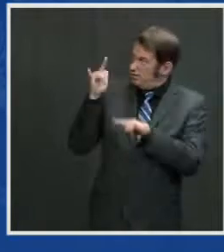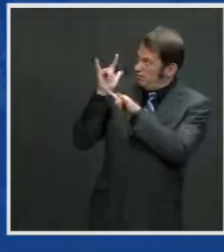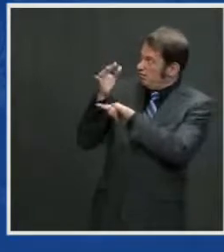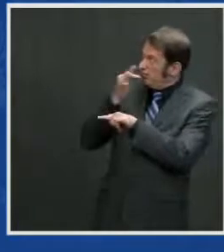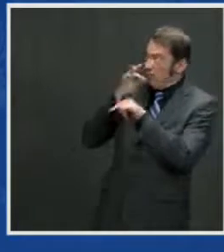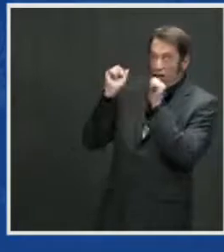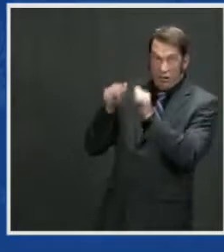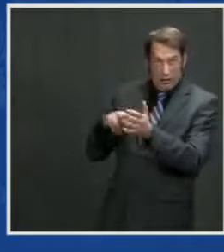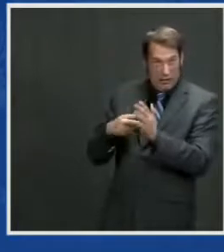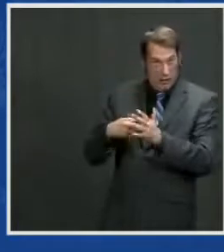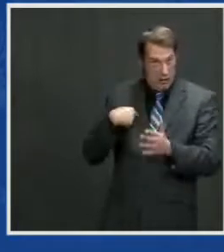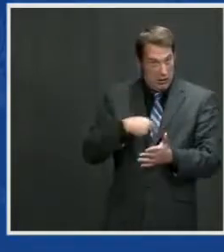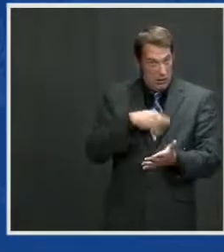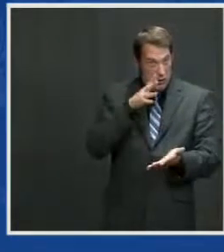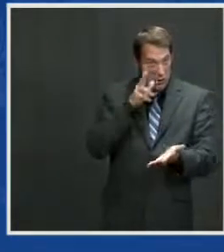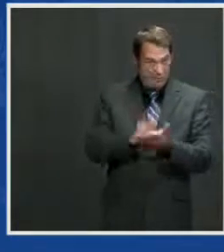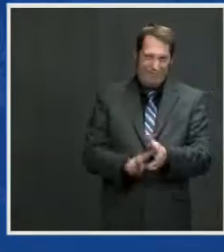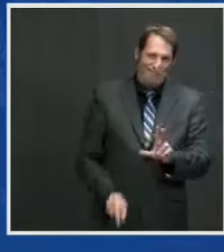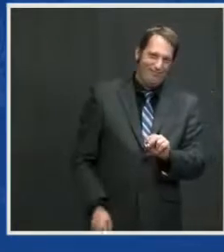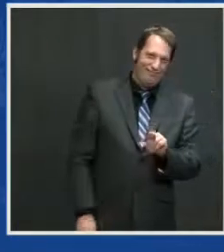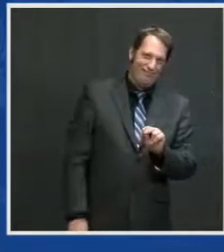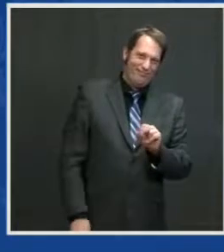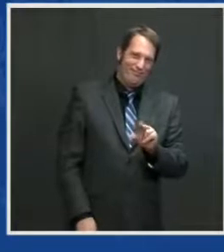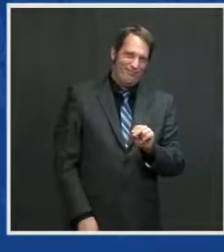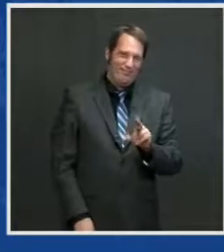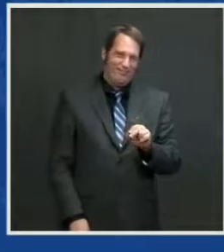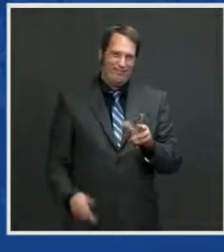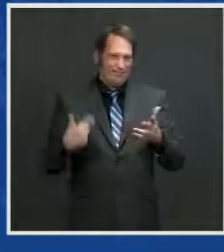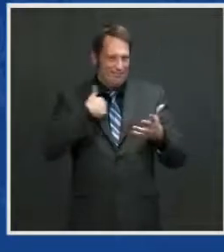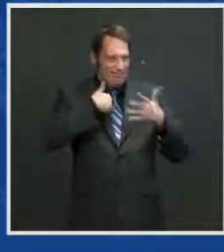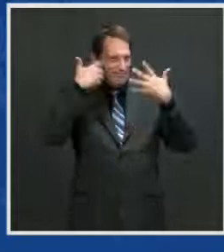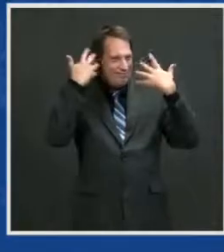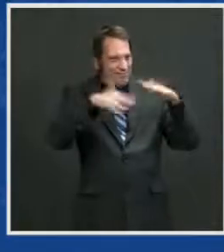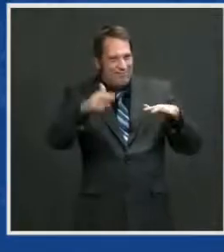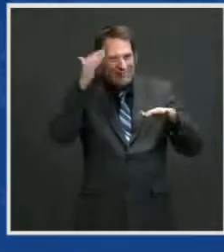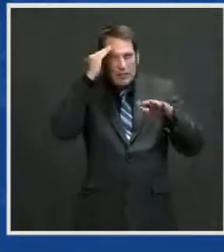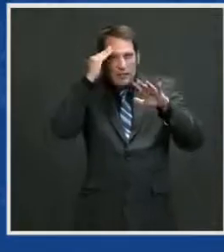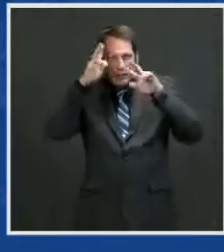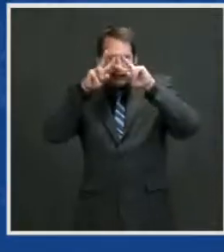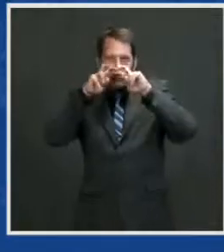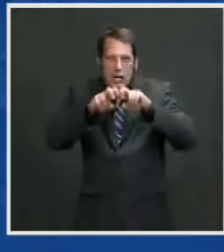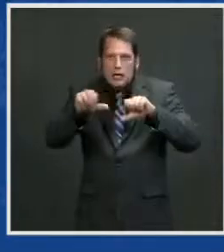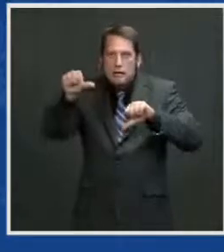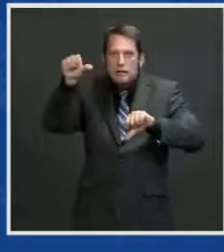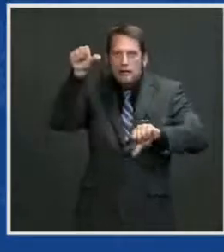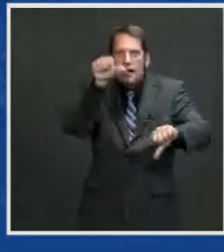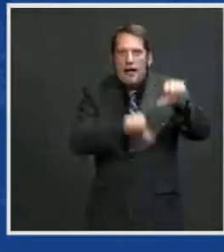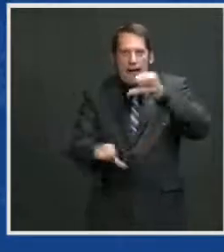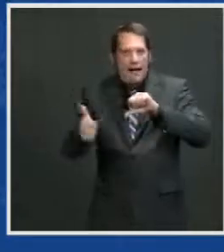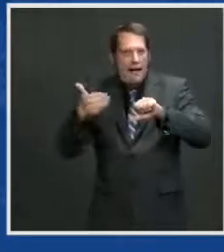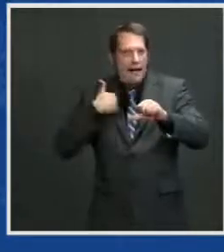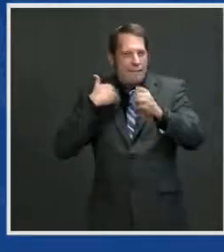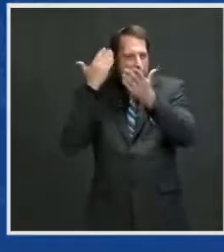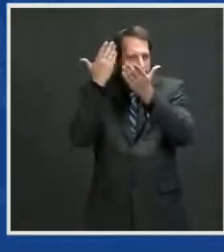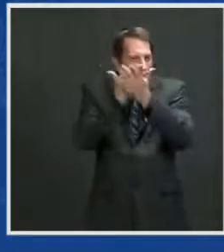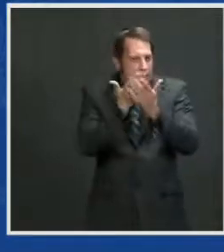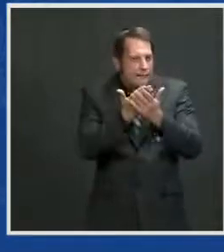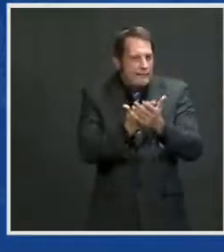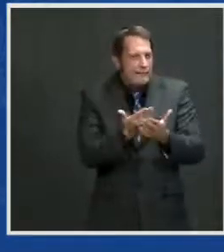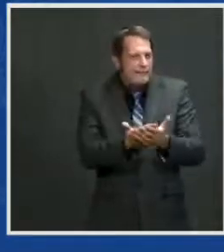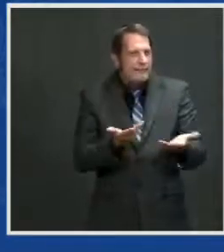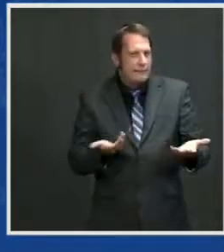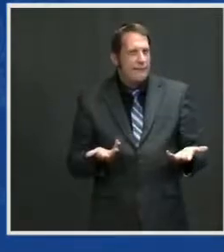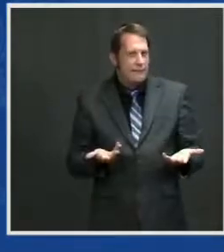physics of human flight, then crash through the sound barrier, then put a man on the moon and flew a helicopter on